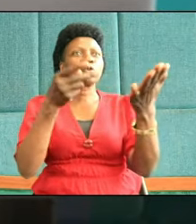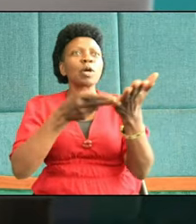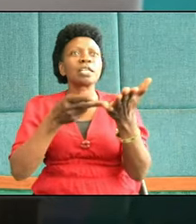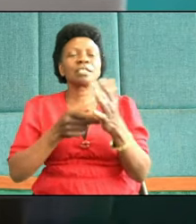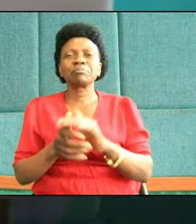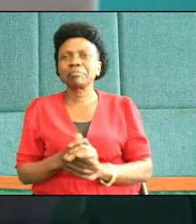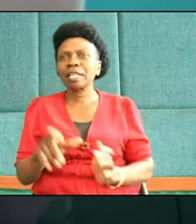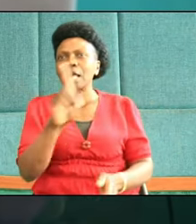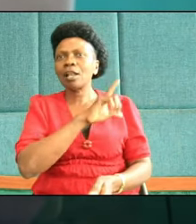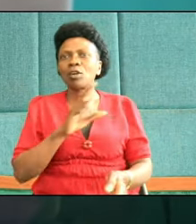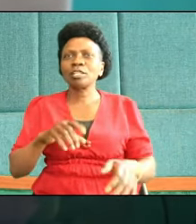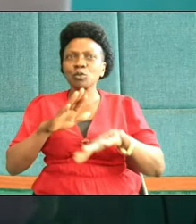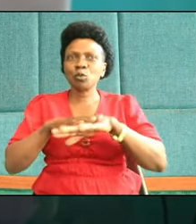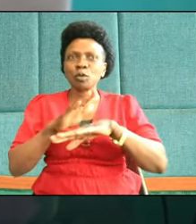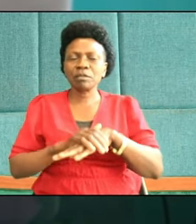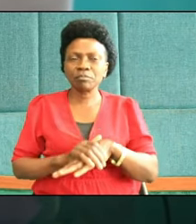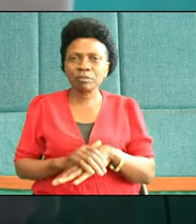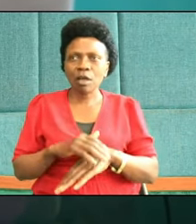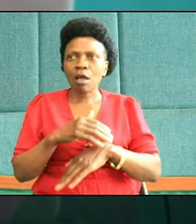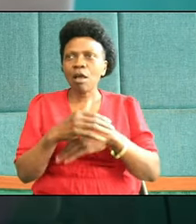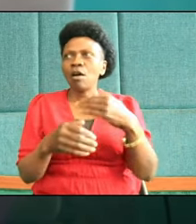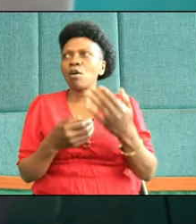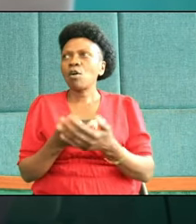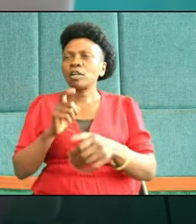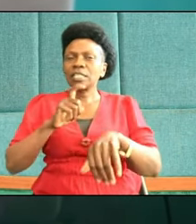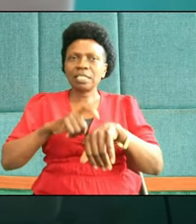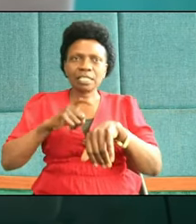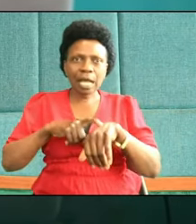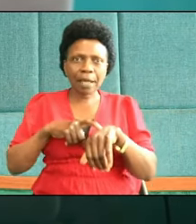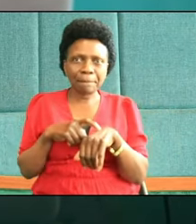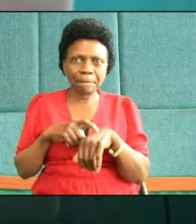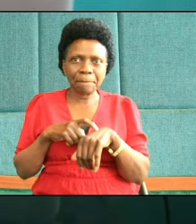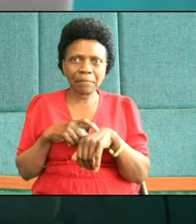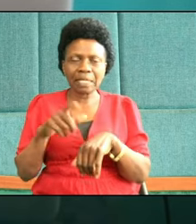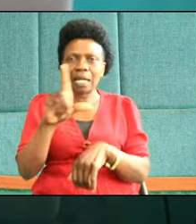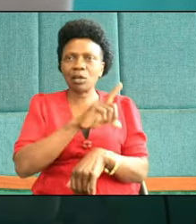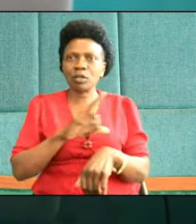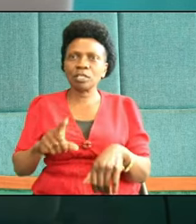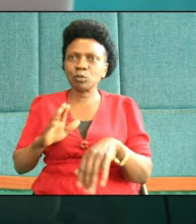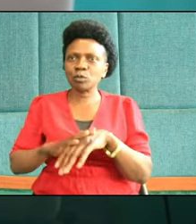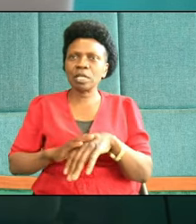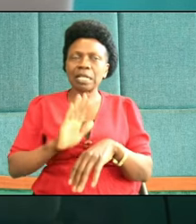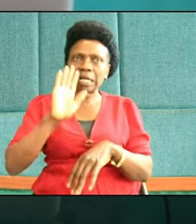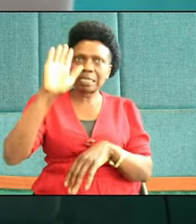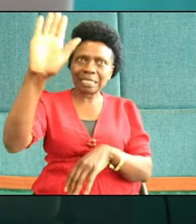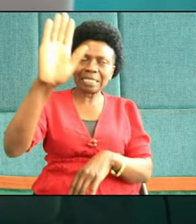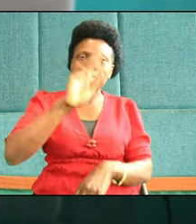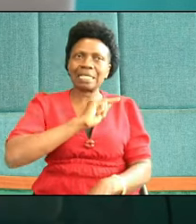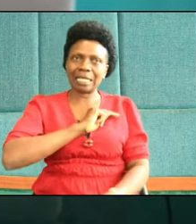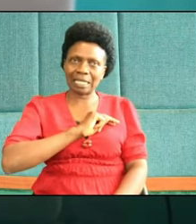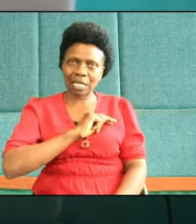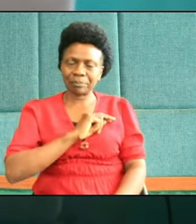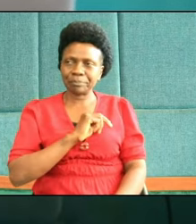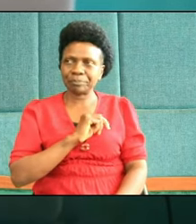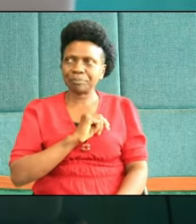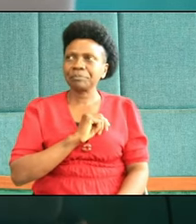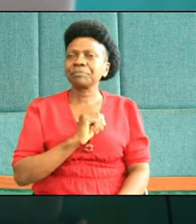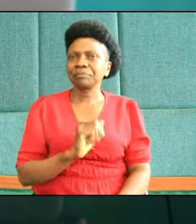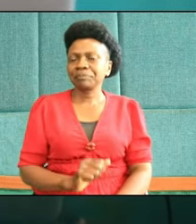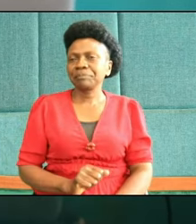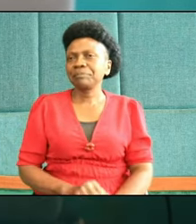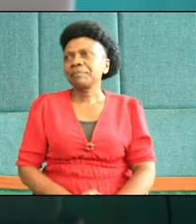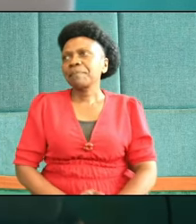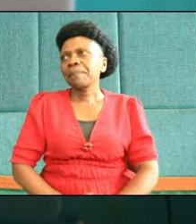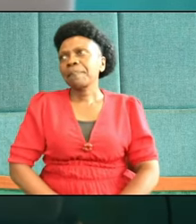The Lord is good all the time, and that's his